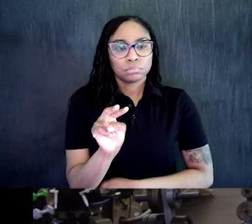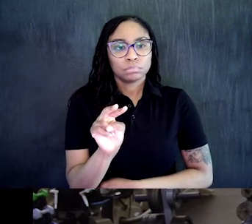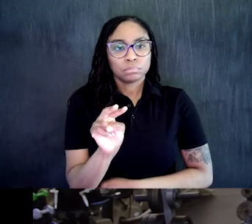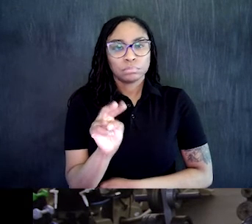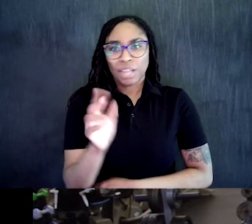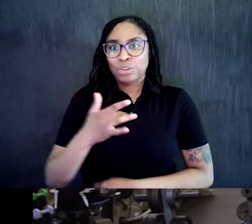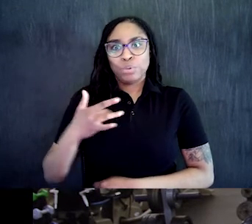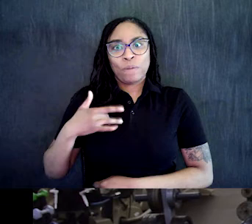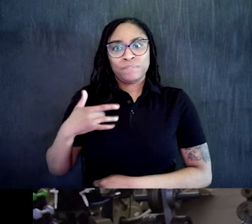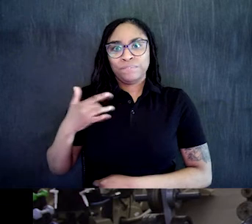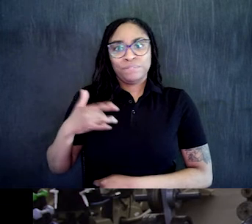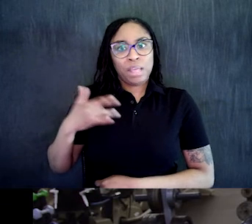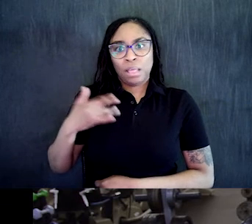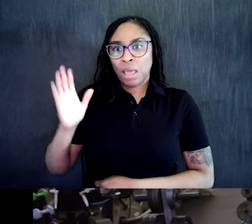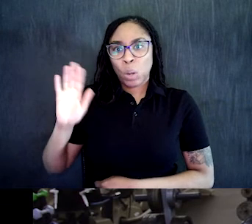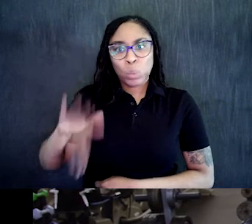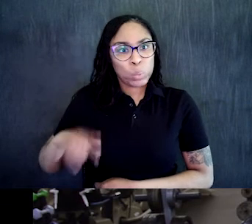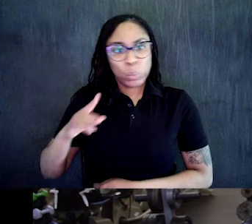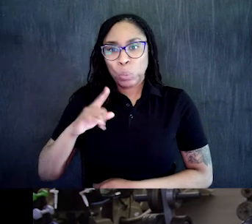A few more here.